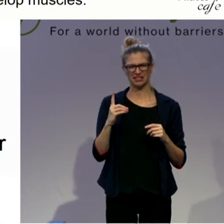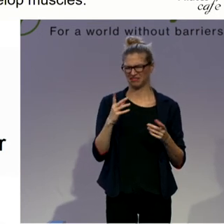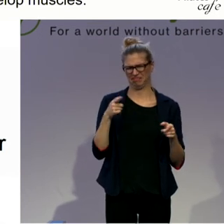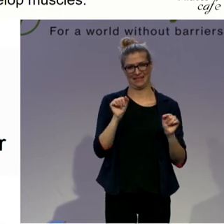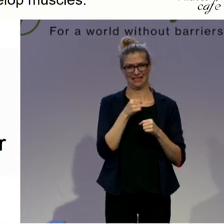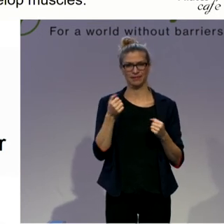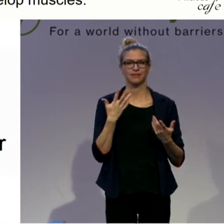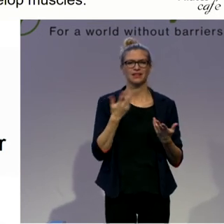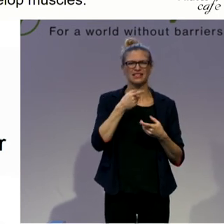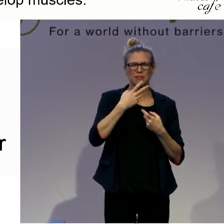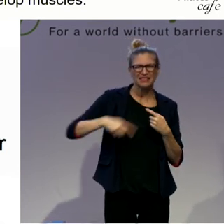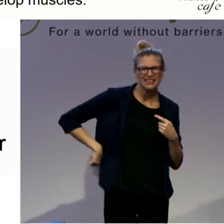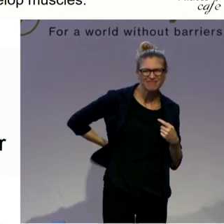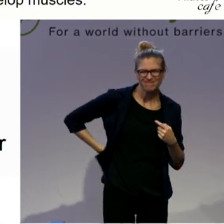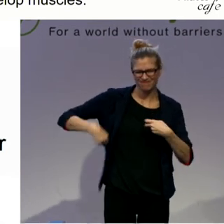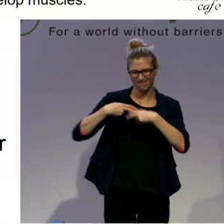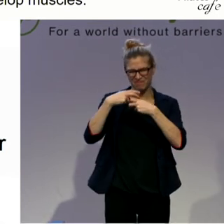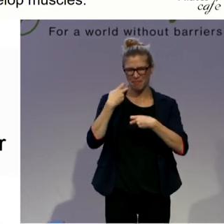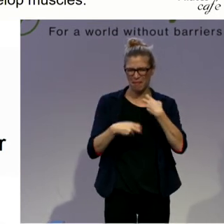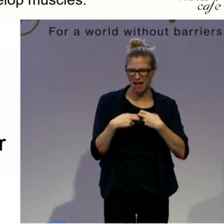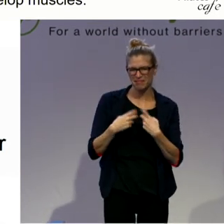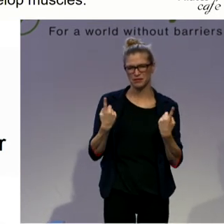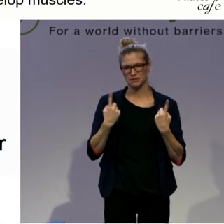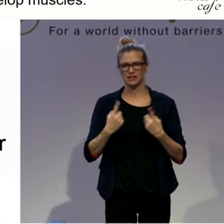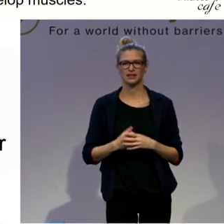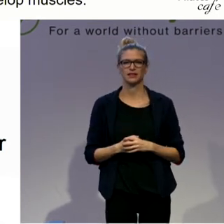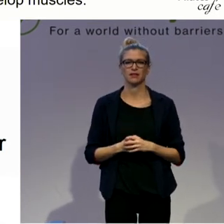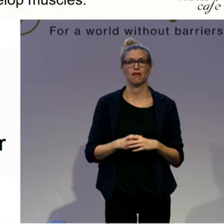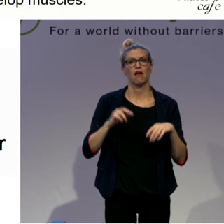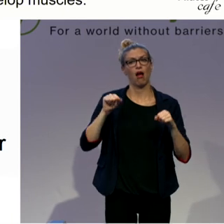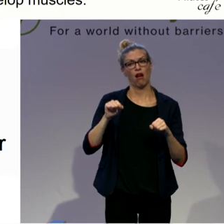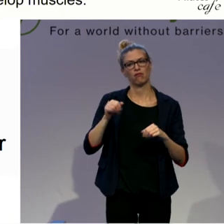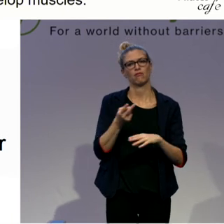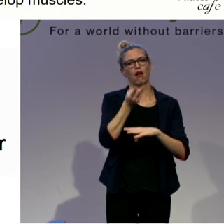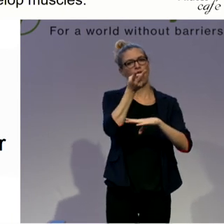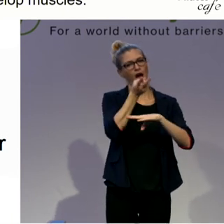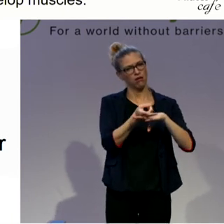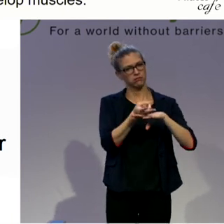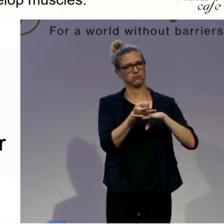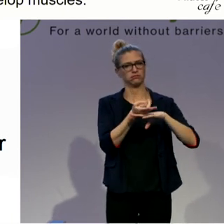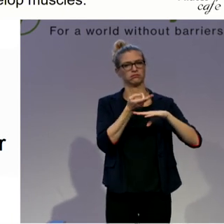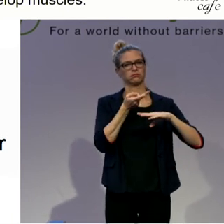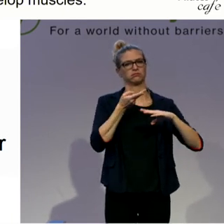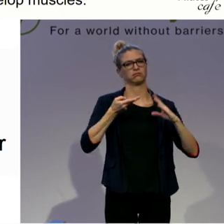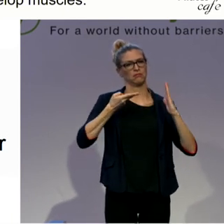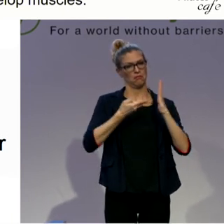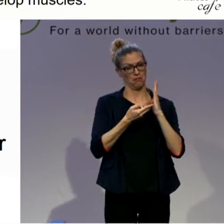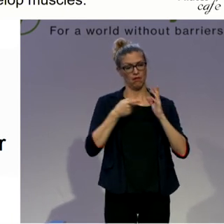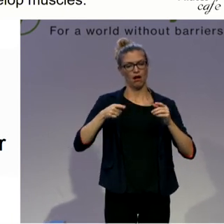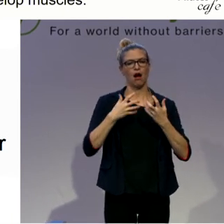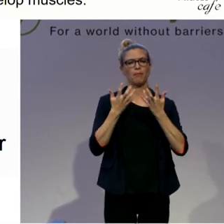it is not possible for you to do it, you may just lay down, relax, and reformer will do it for you.